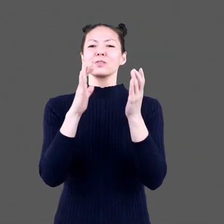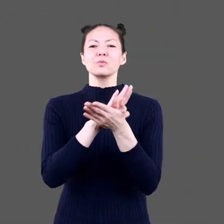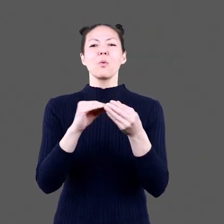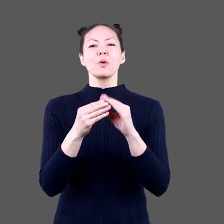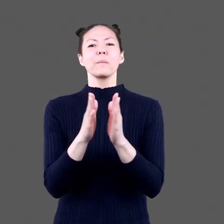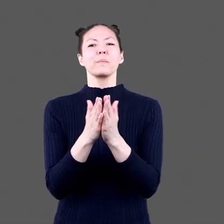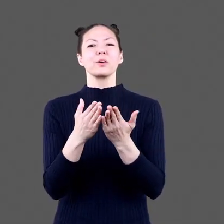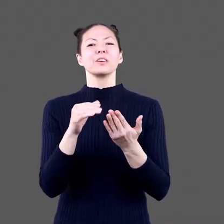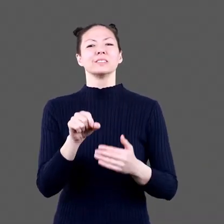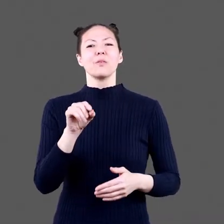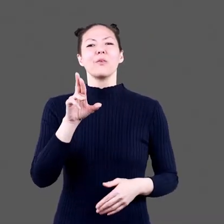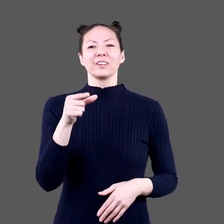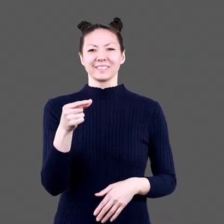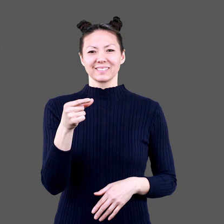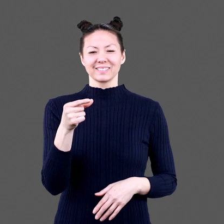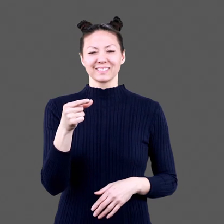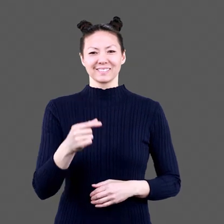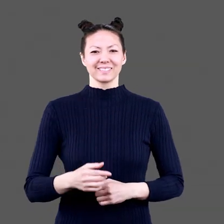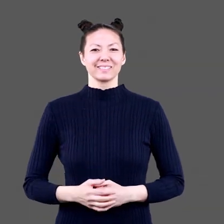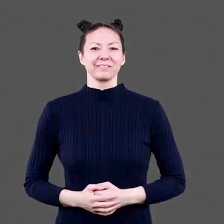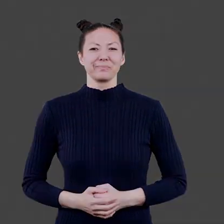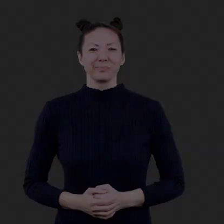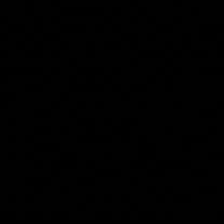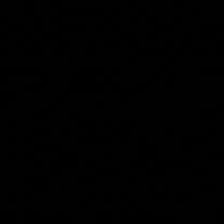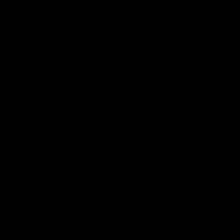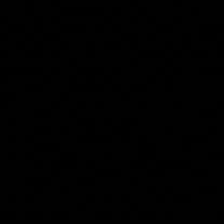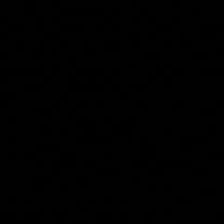At imaginationstorybooks.org